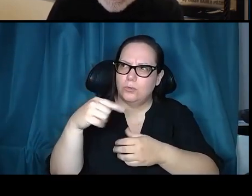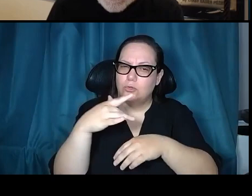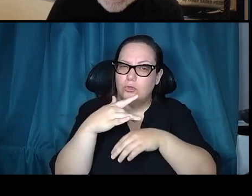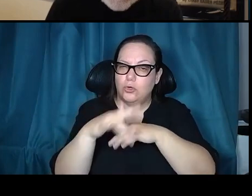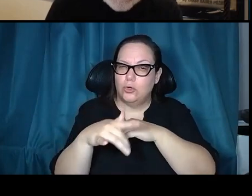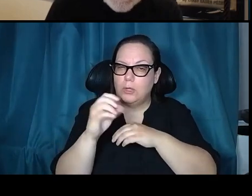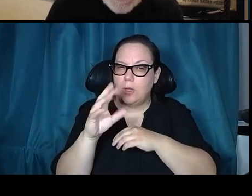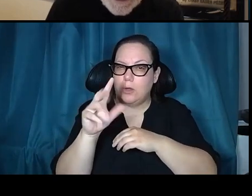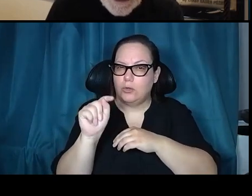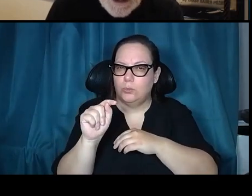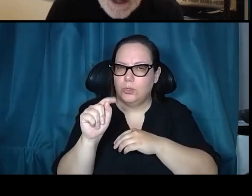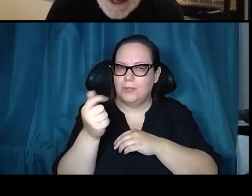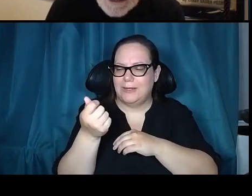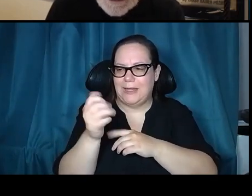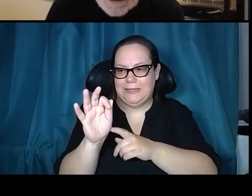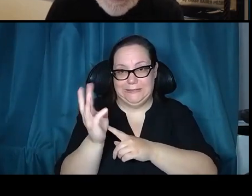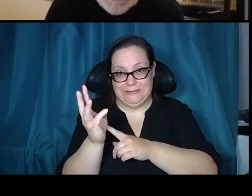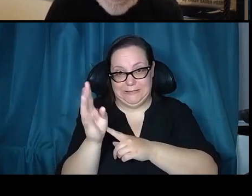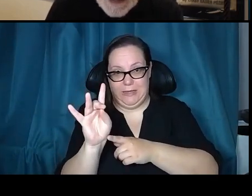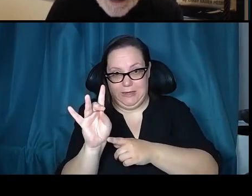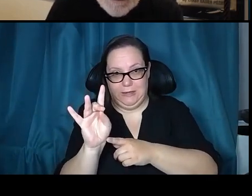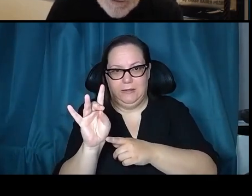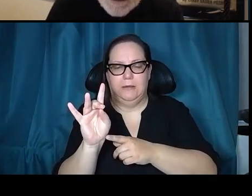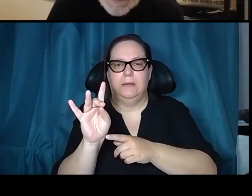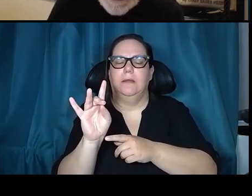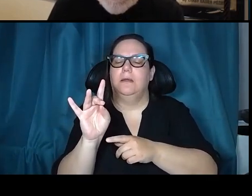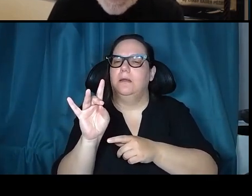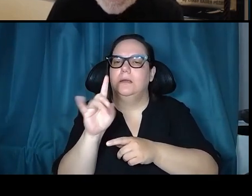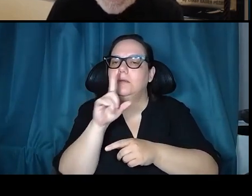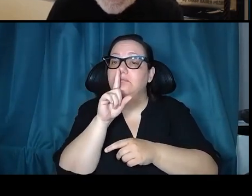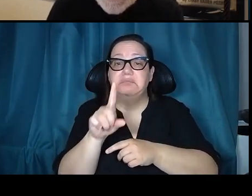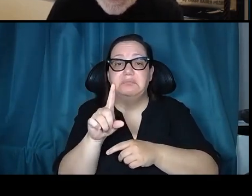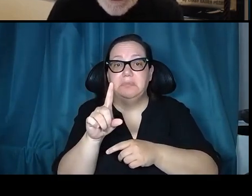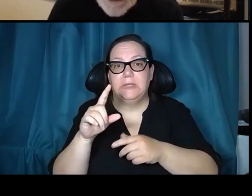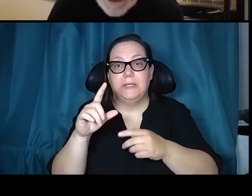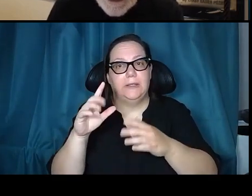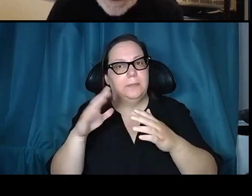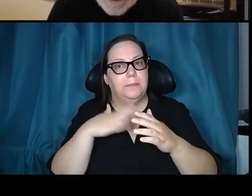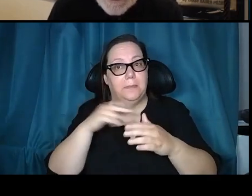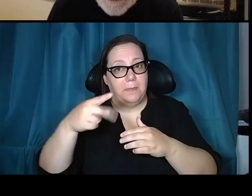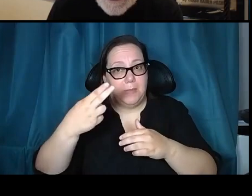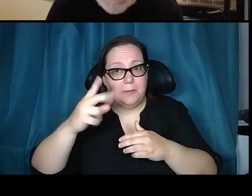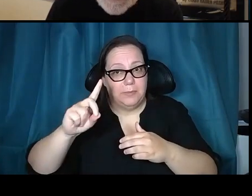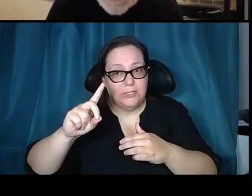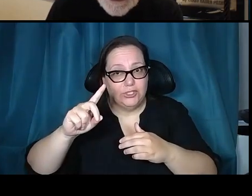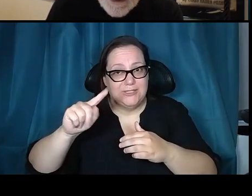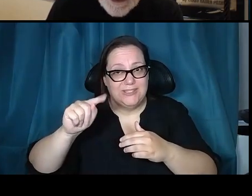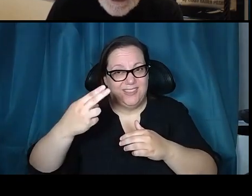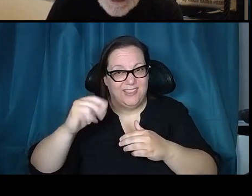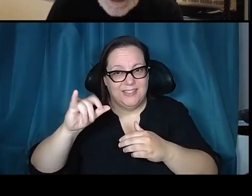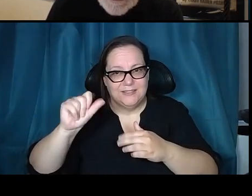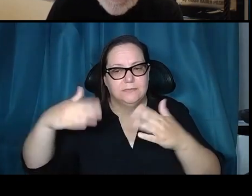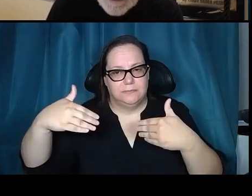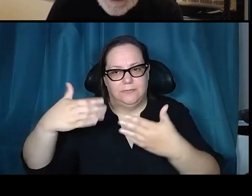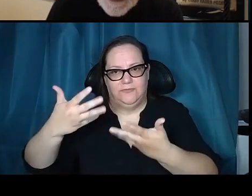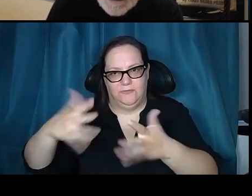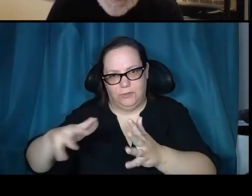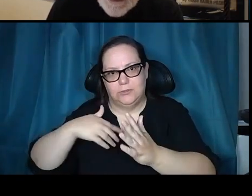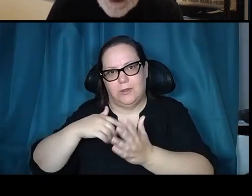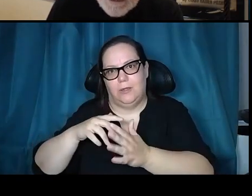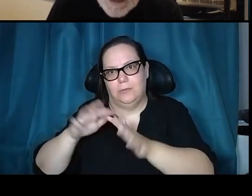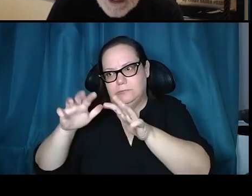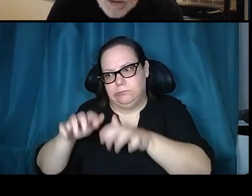1968. I hadn't finished my PhD thesis. had to write it at night. But I started working immediately on the